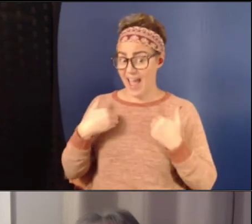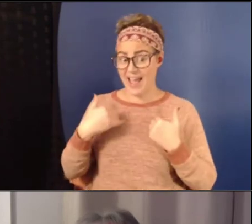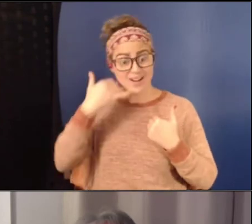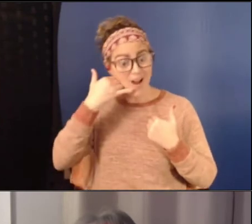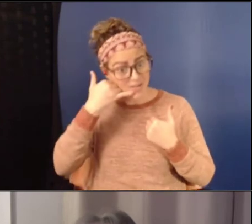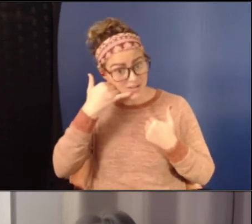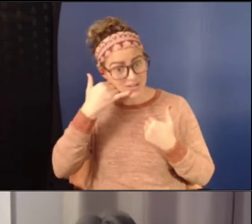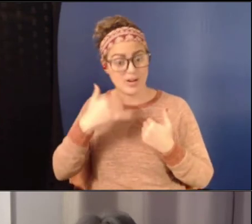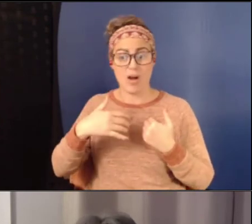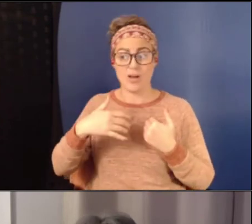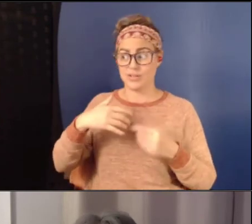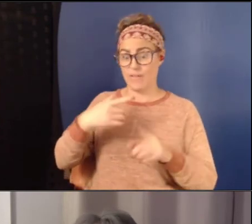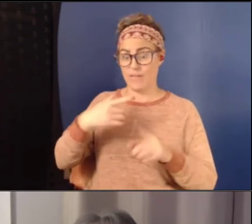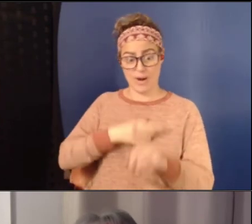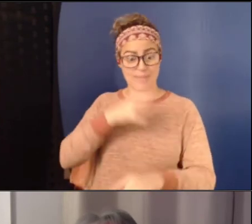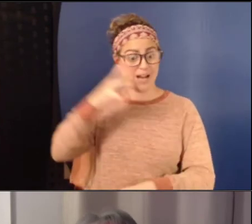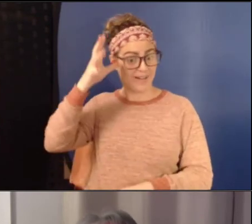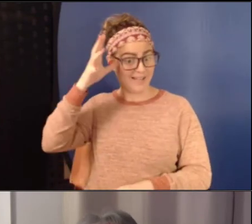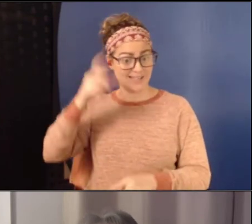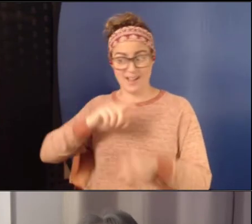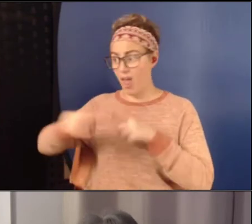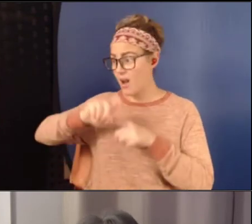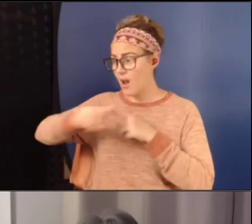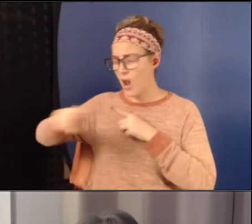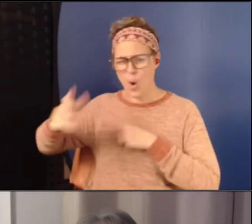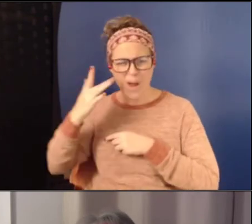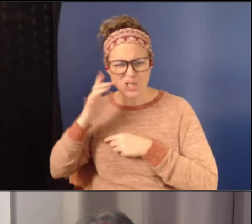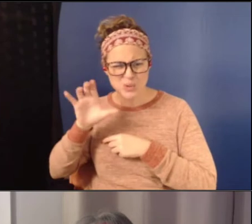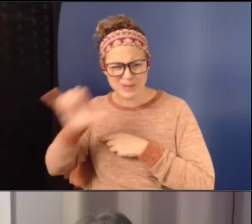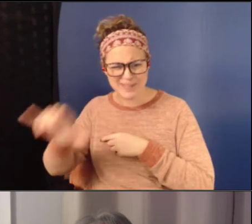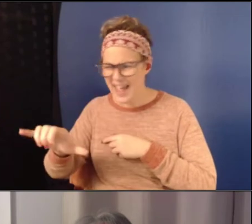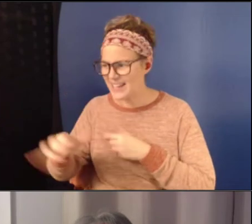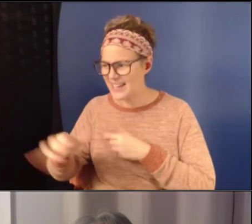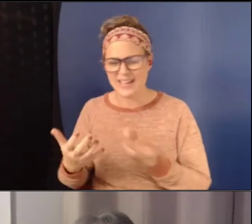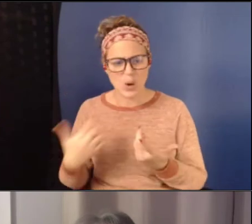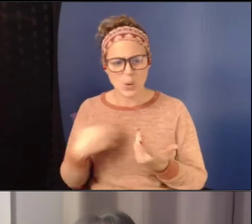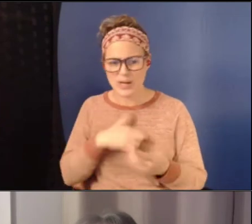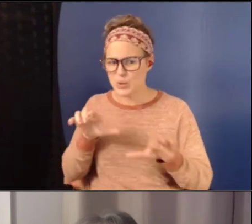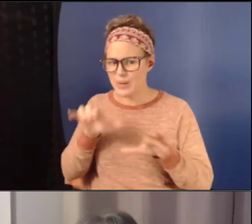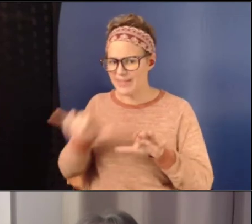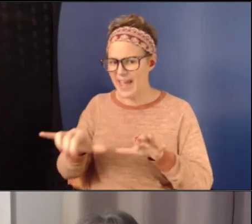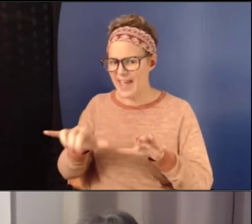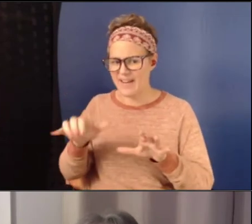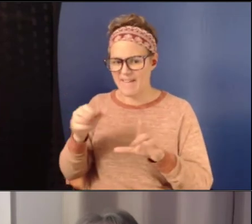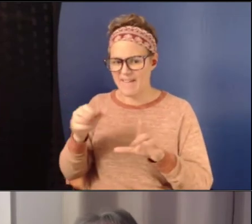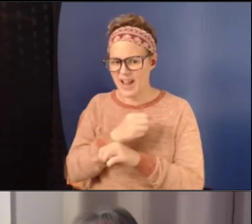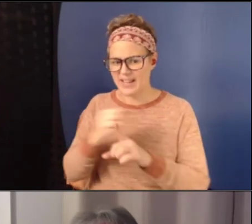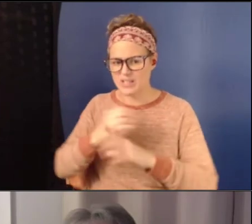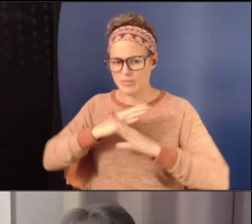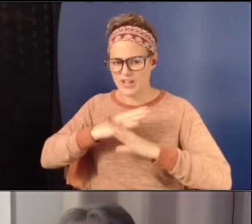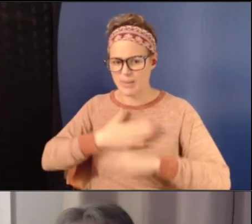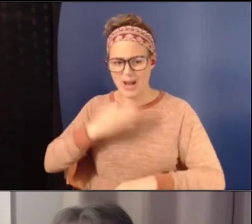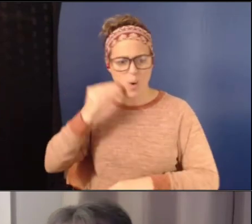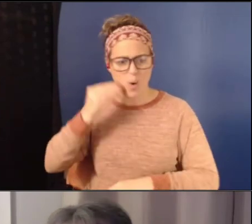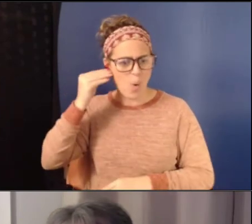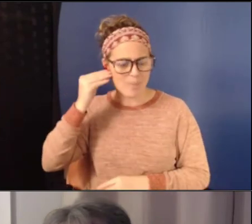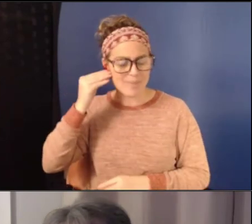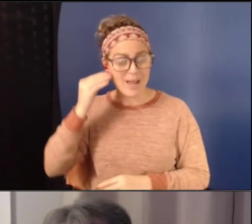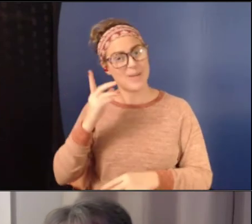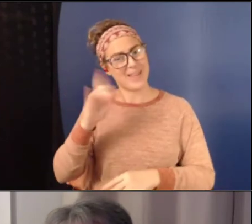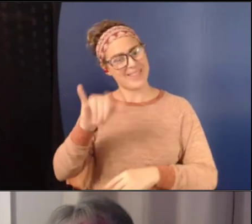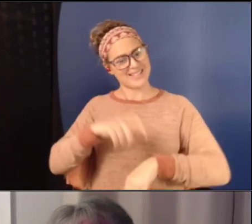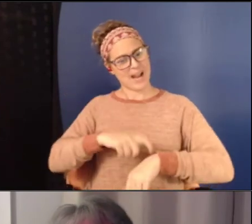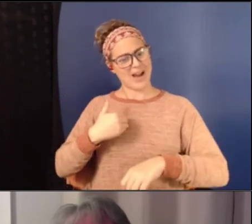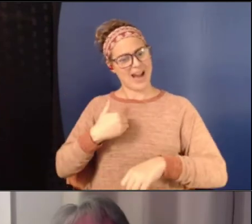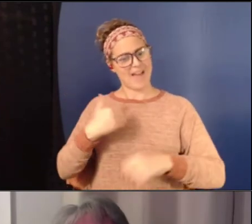this? We do this social, emotional and violence prevention in my home. And then by the time that we have this conversation and I